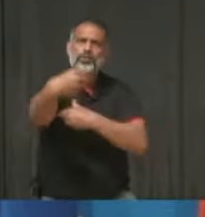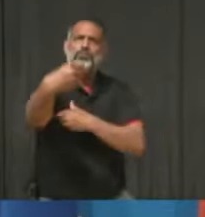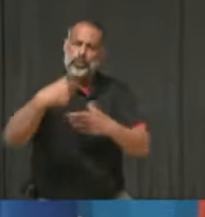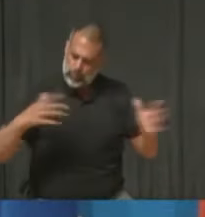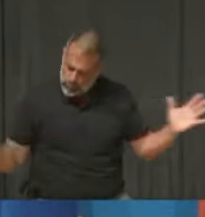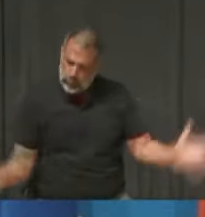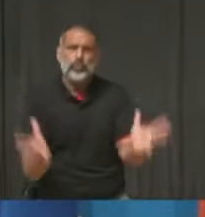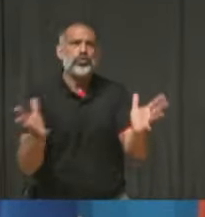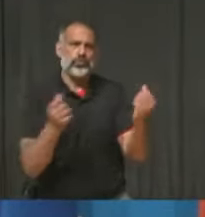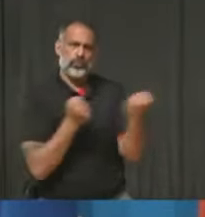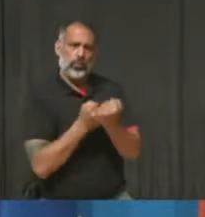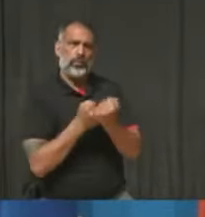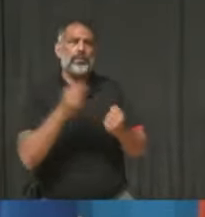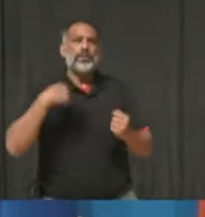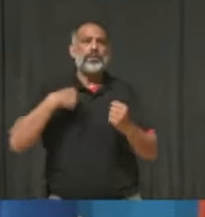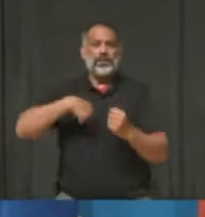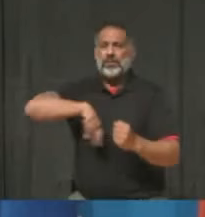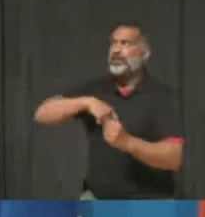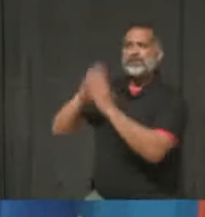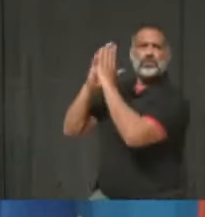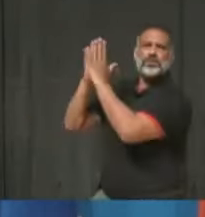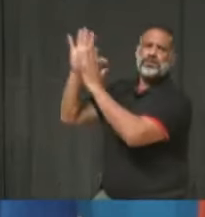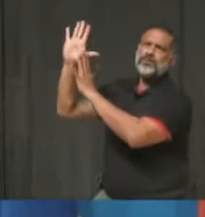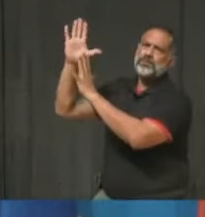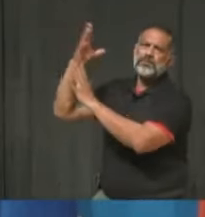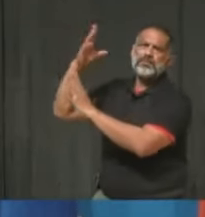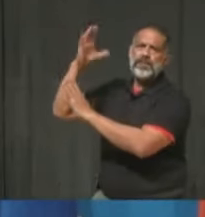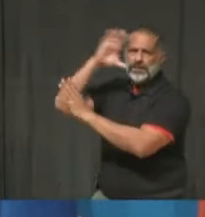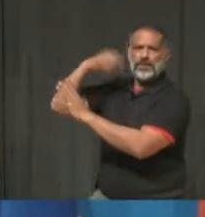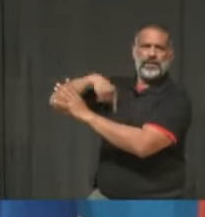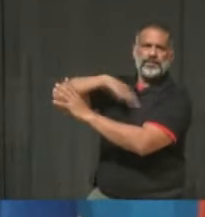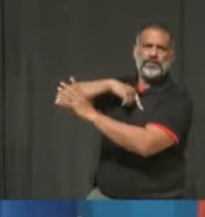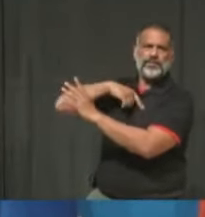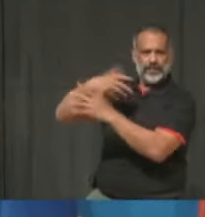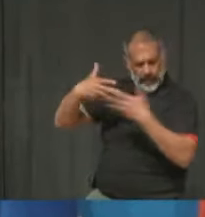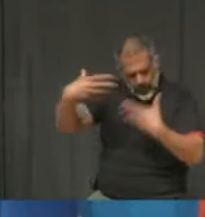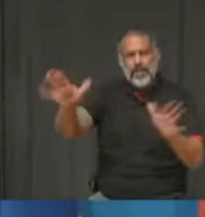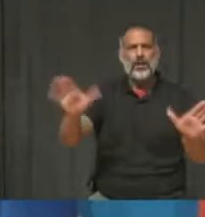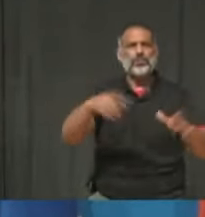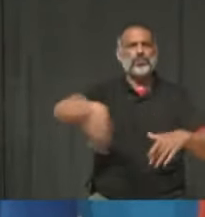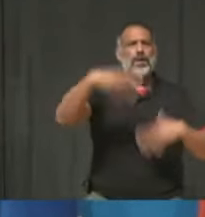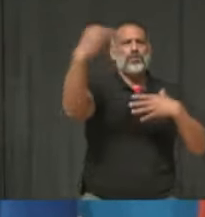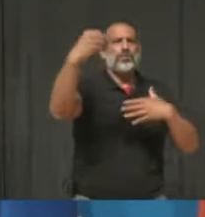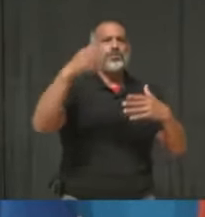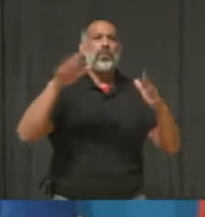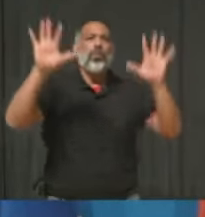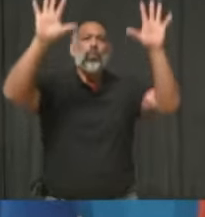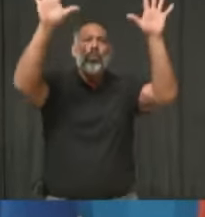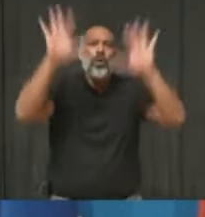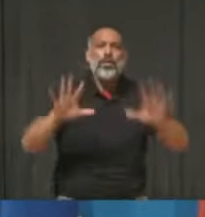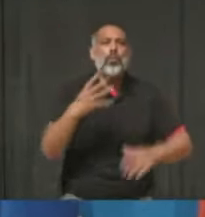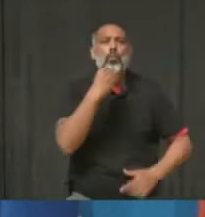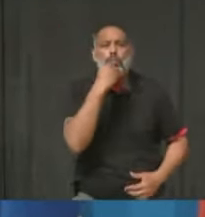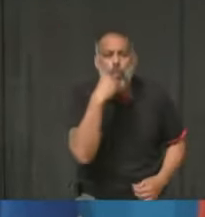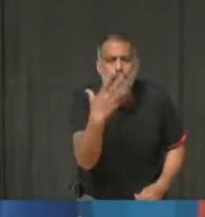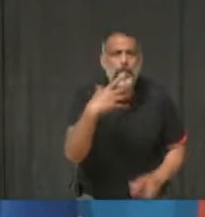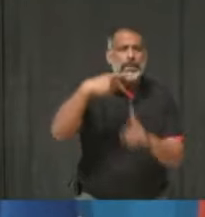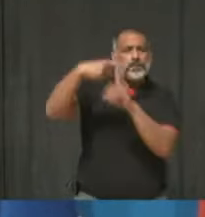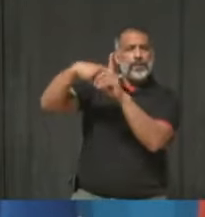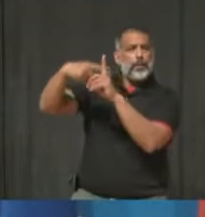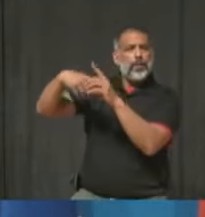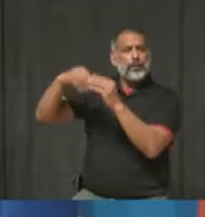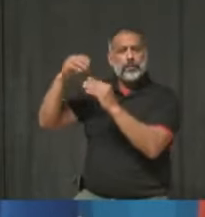province will lift the restrictions very soon, especially as the weather gets nicer and as our case counts continue to decrease.